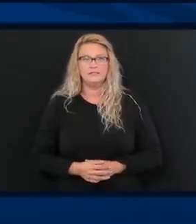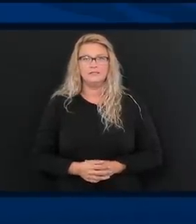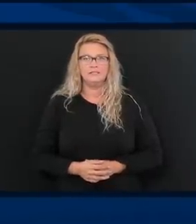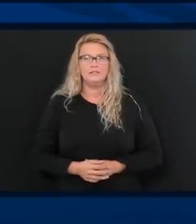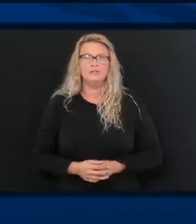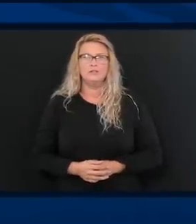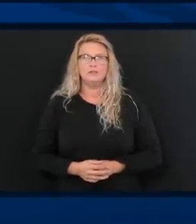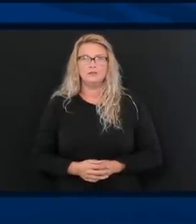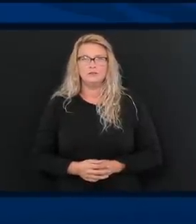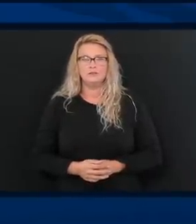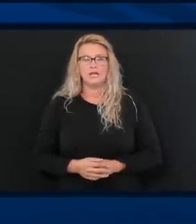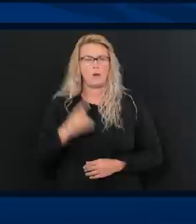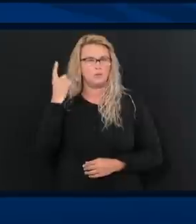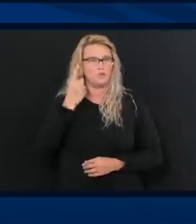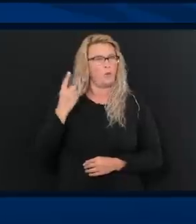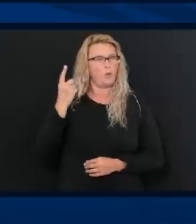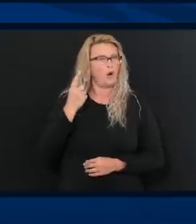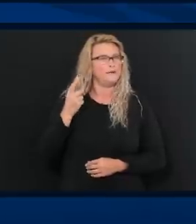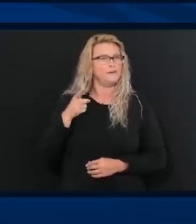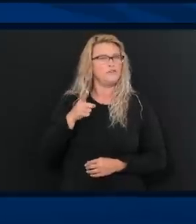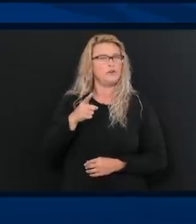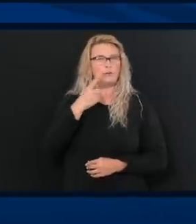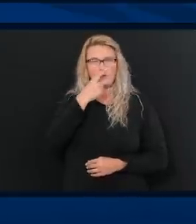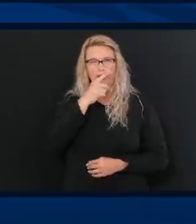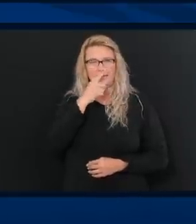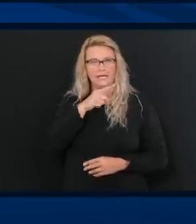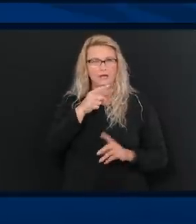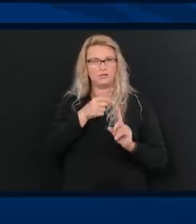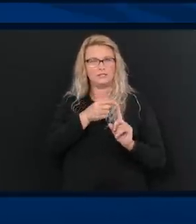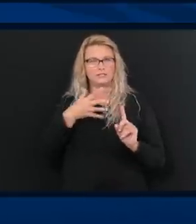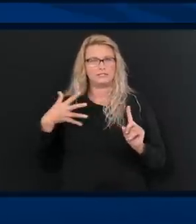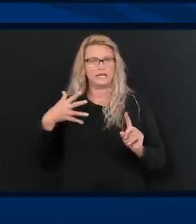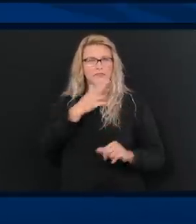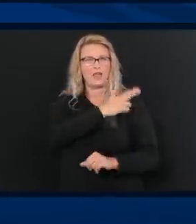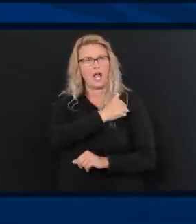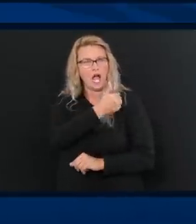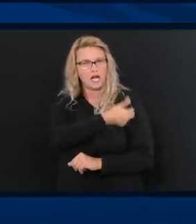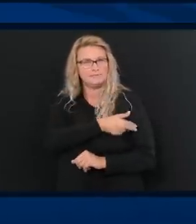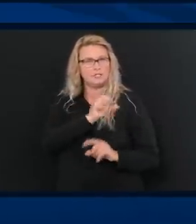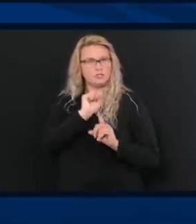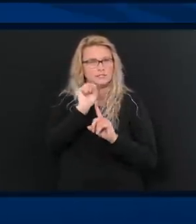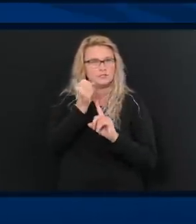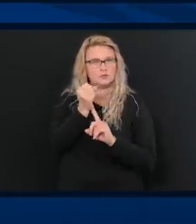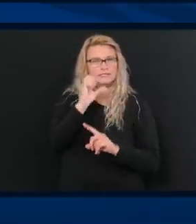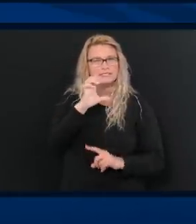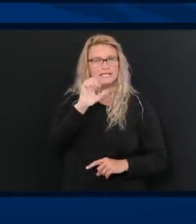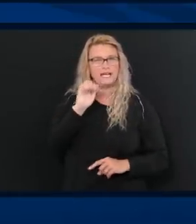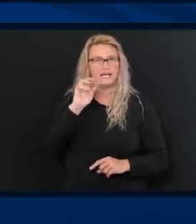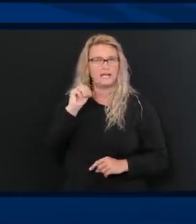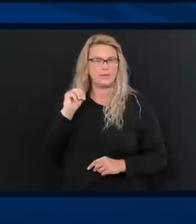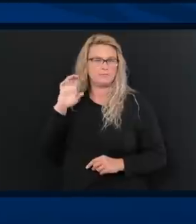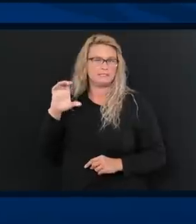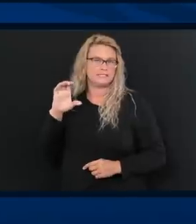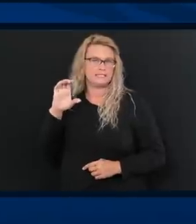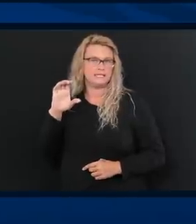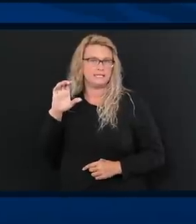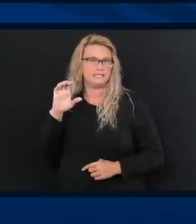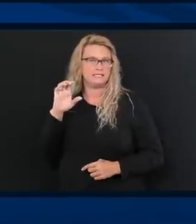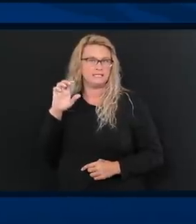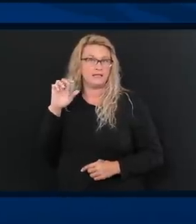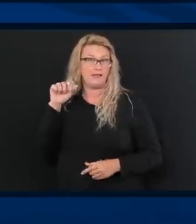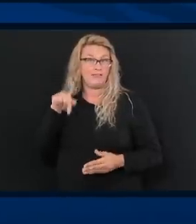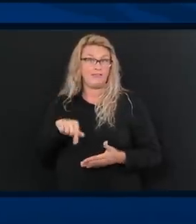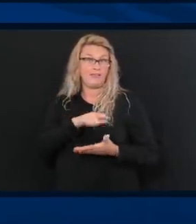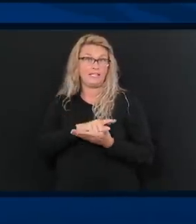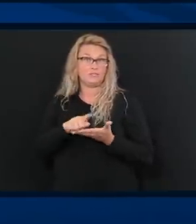I was wondering if you could, um, talk about the situation in our hospitals again. We had CAMC last week or the beginning of this week, maybe